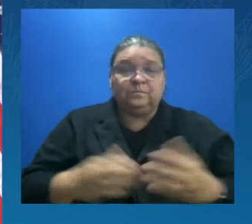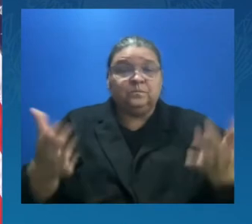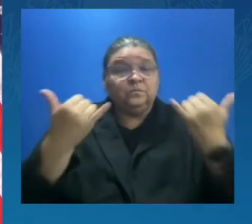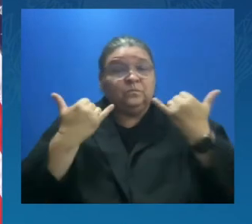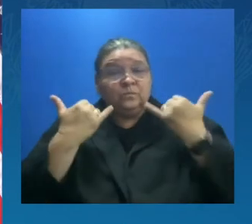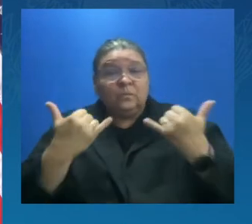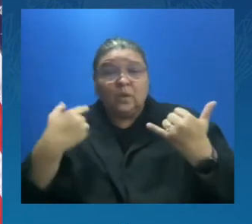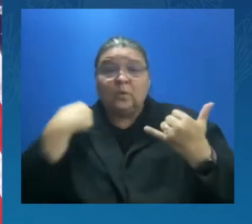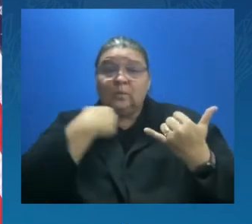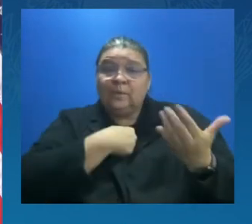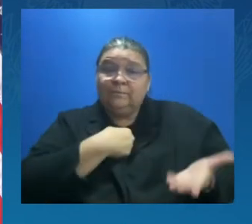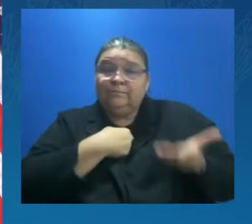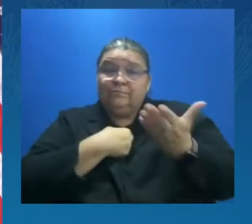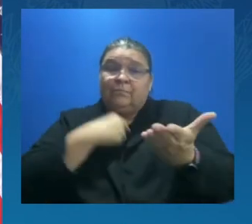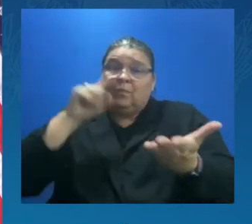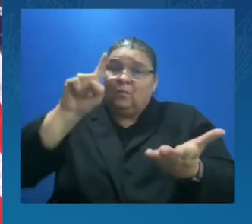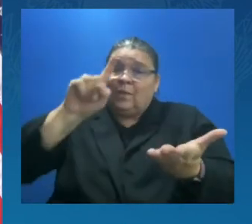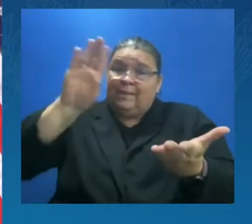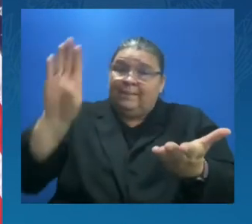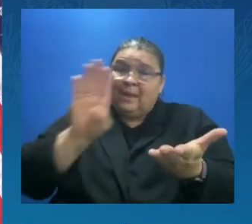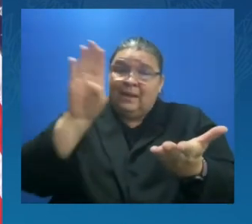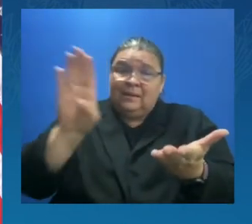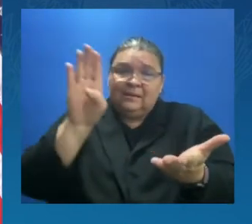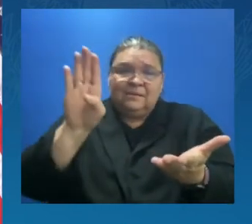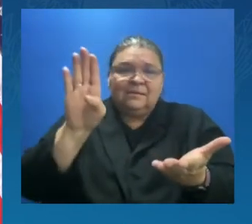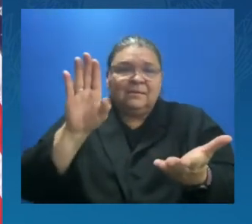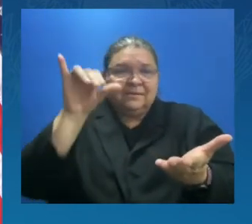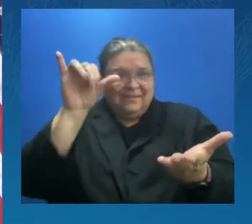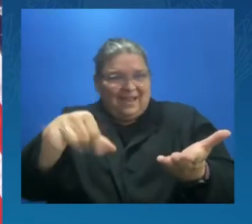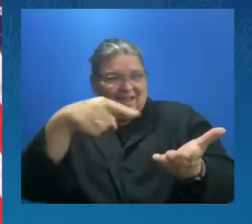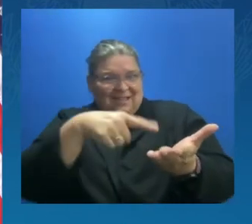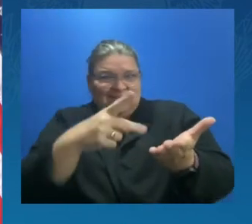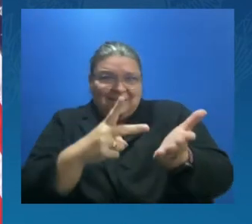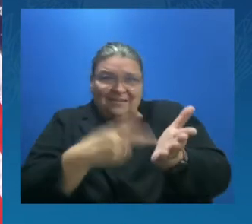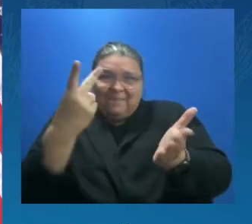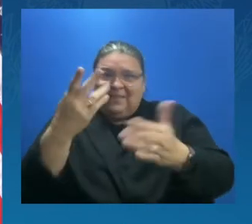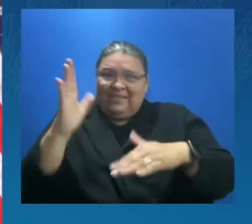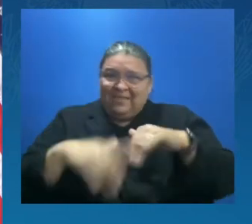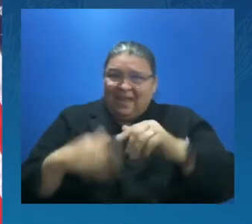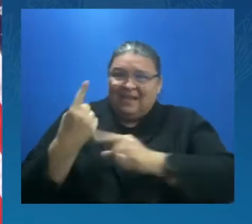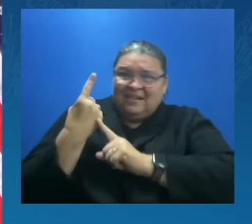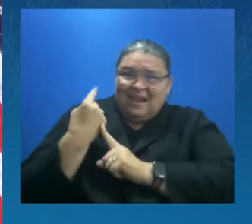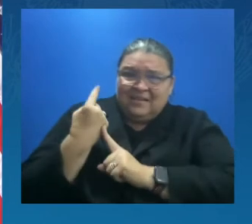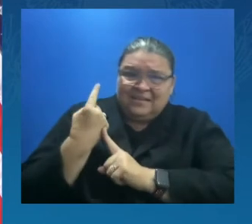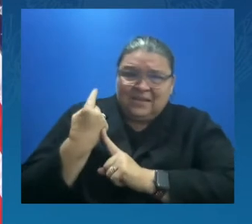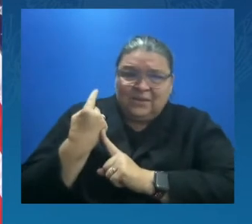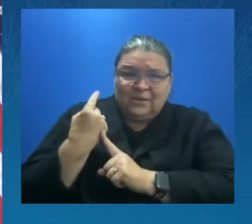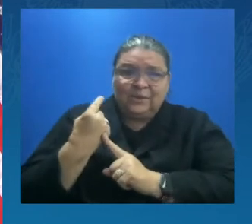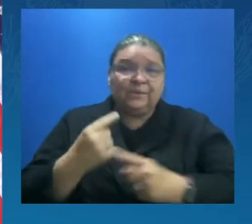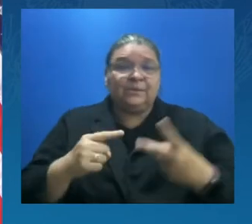next year we will be doubling that investment once again to more than $2 billion.